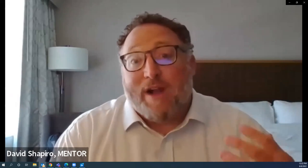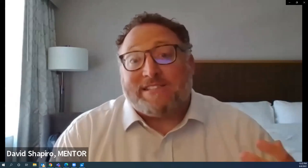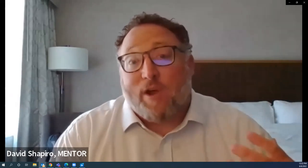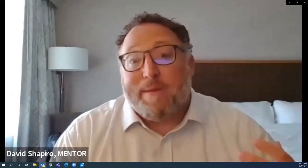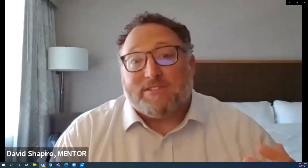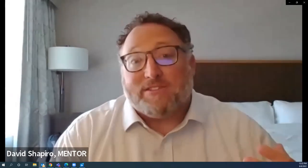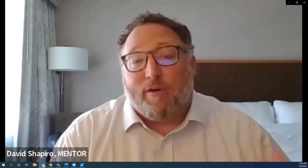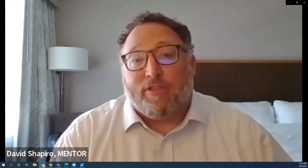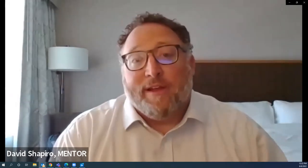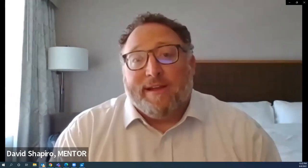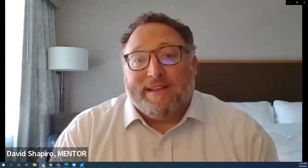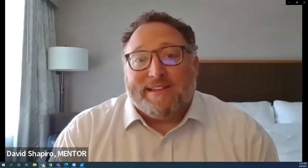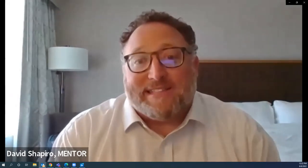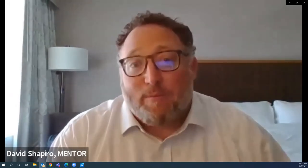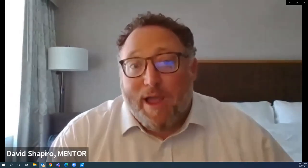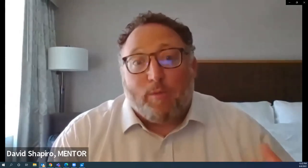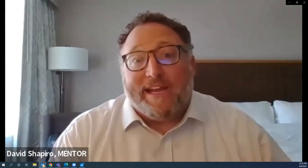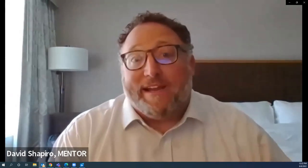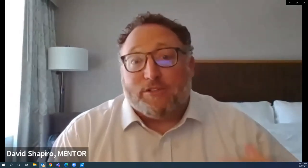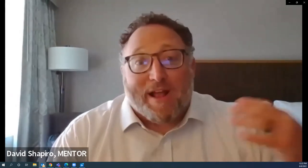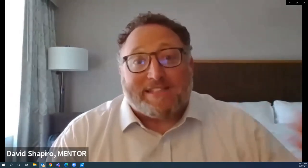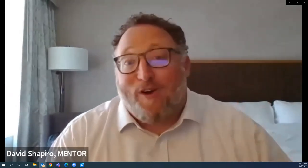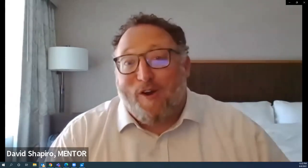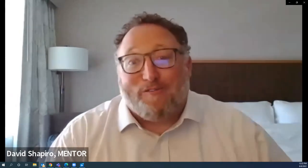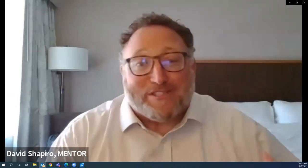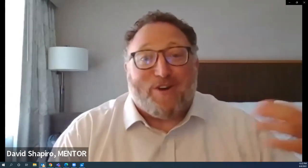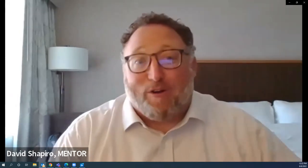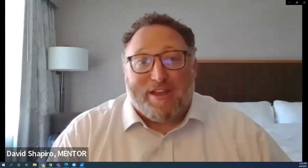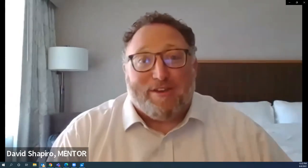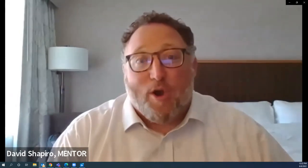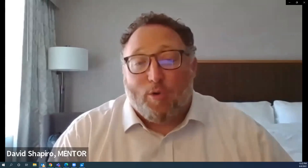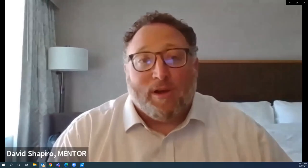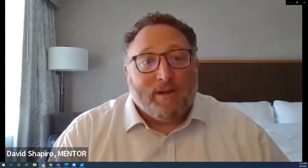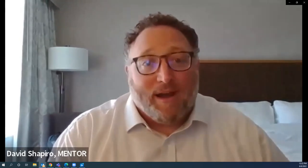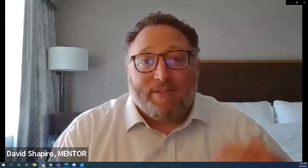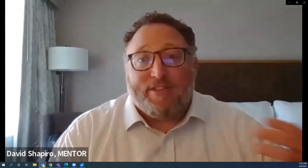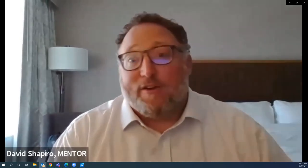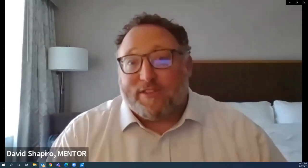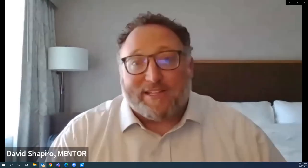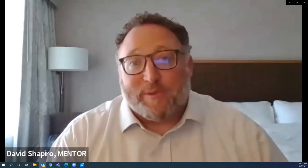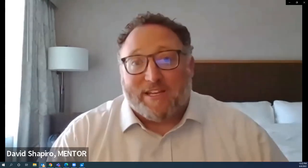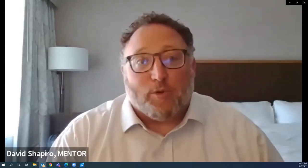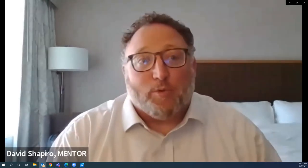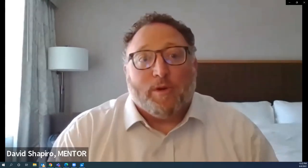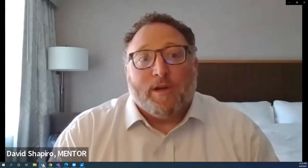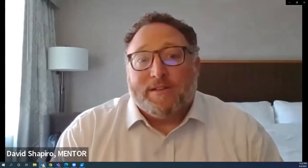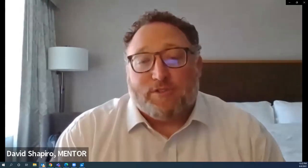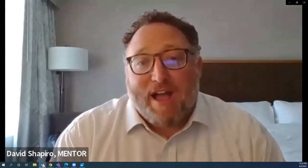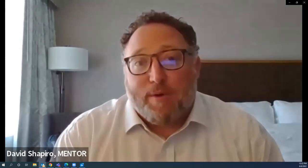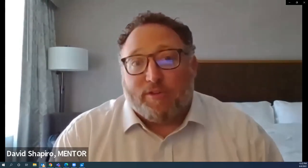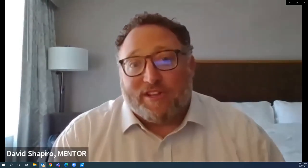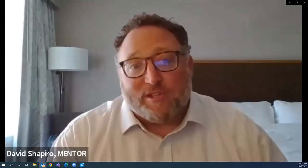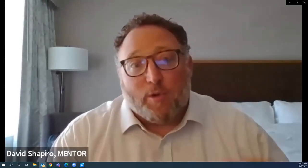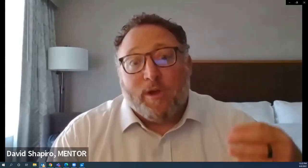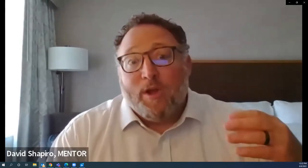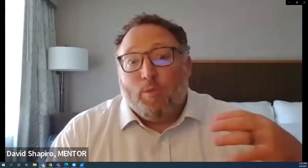address our mental health in the same way we address our physical health and know uh that there are things we can do to